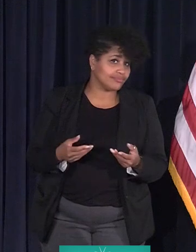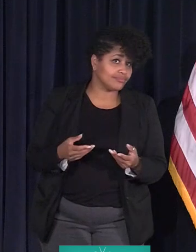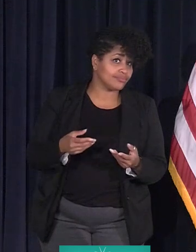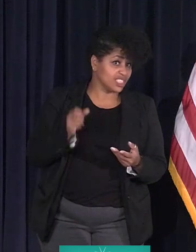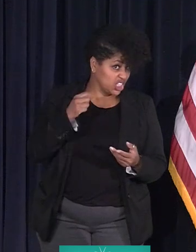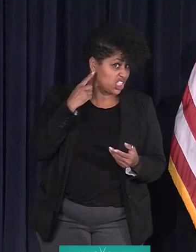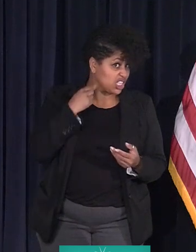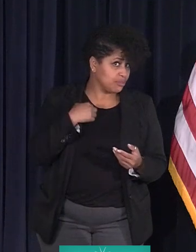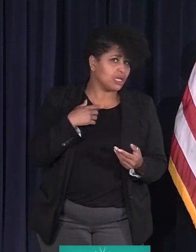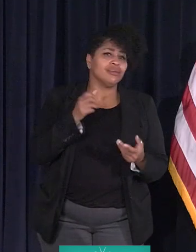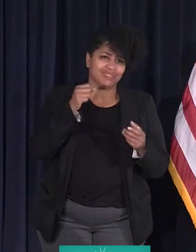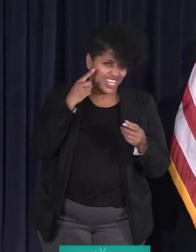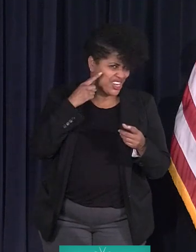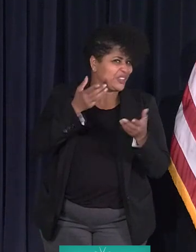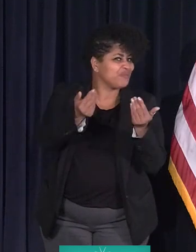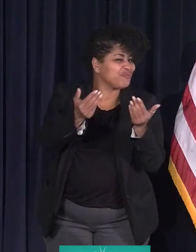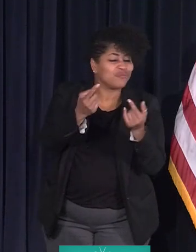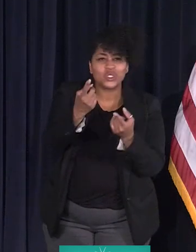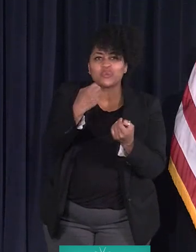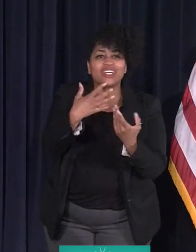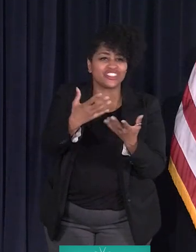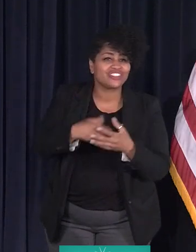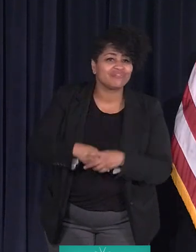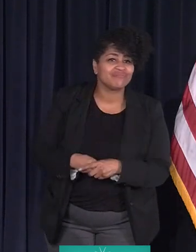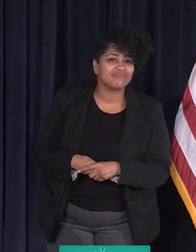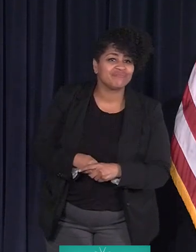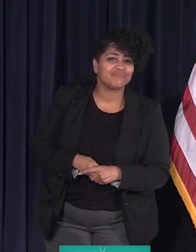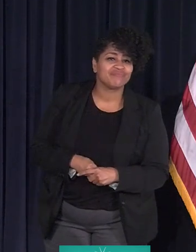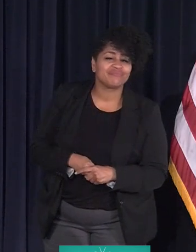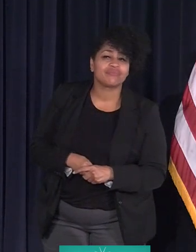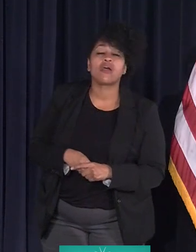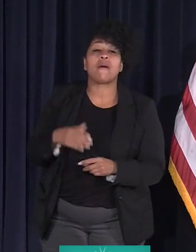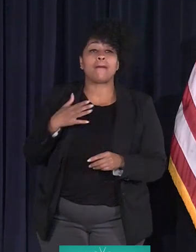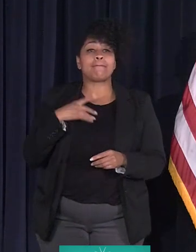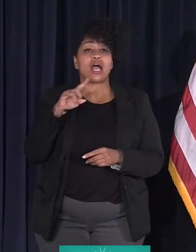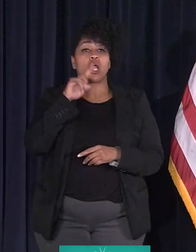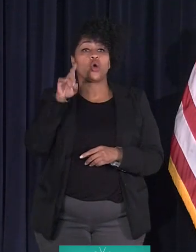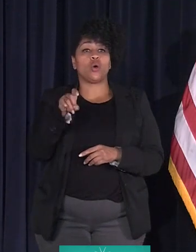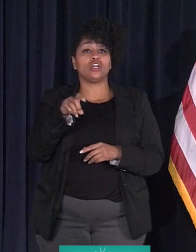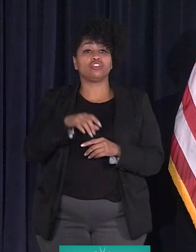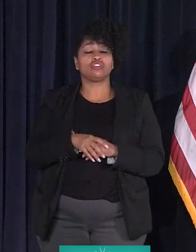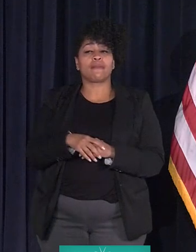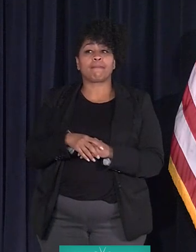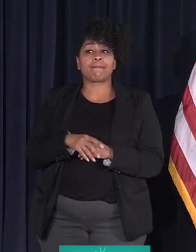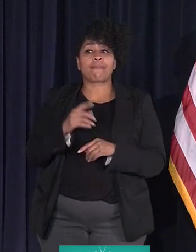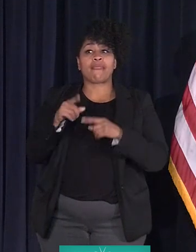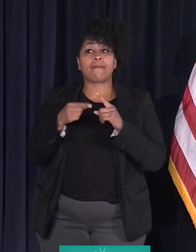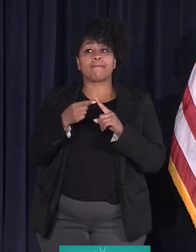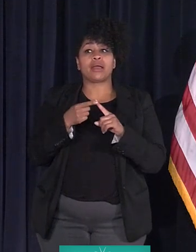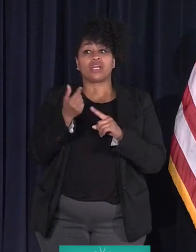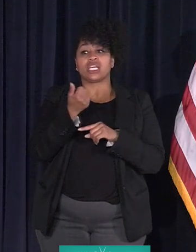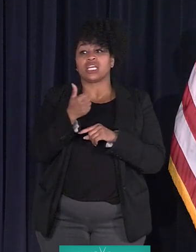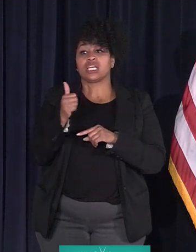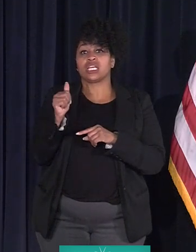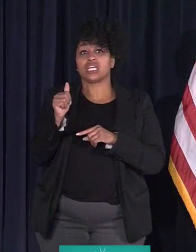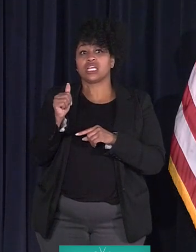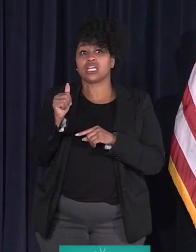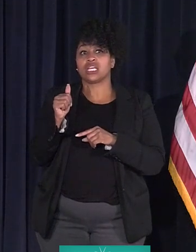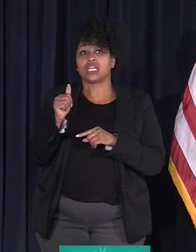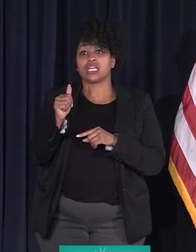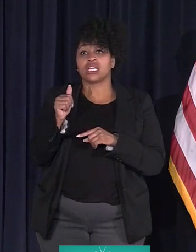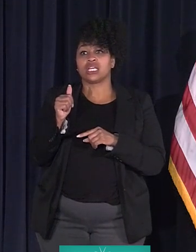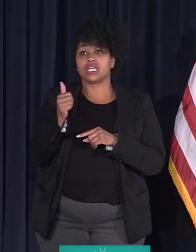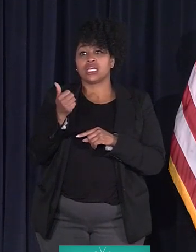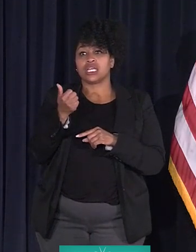Can you hear me? I just want to. I hear you just fine. What's the question? Oh, my question is about the NEZ. Yeah.